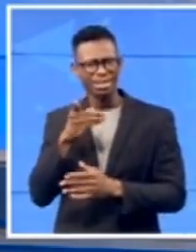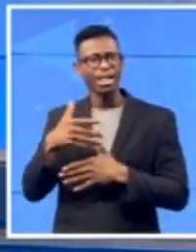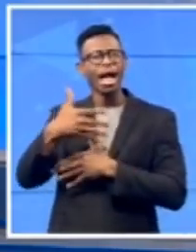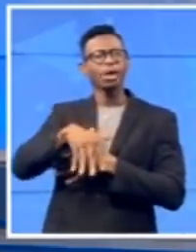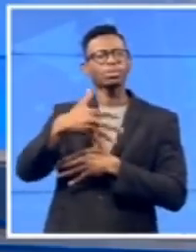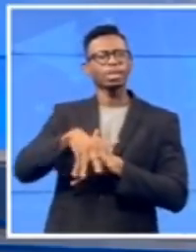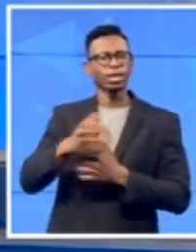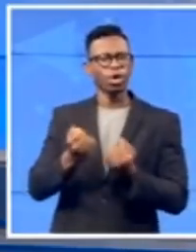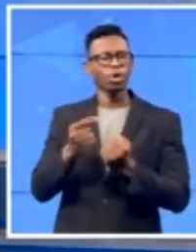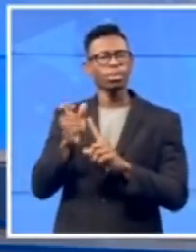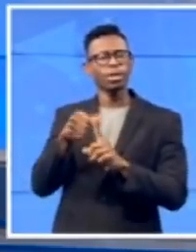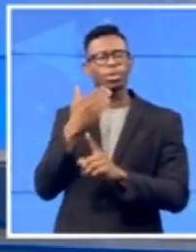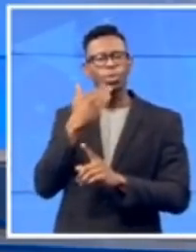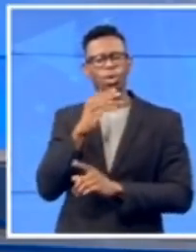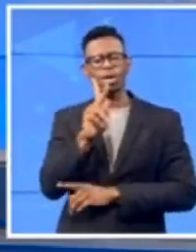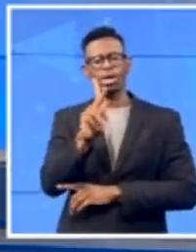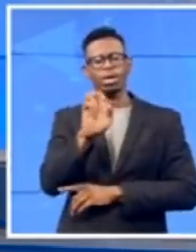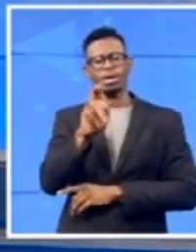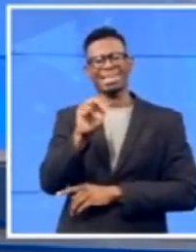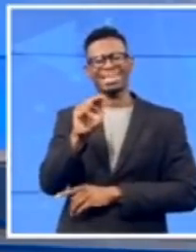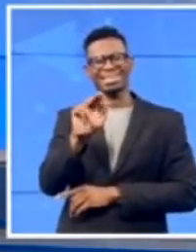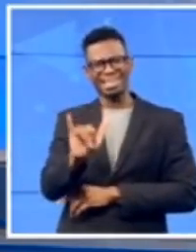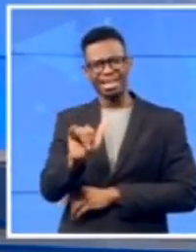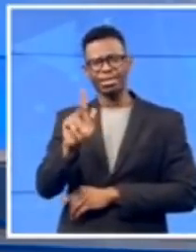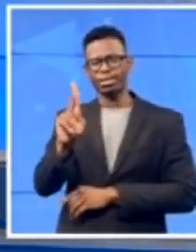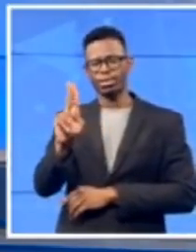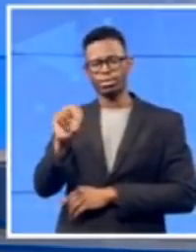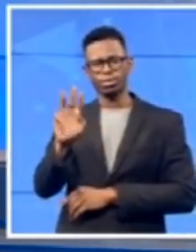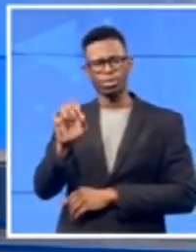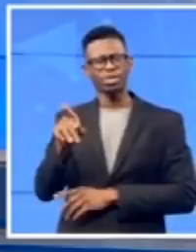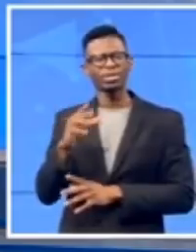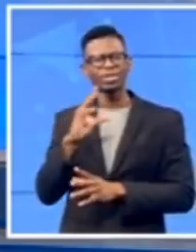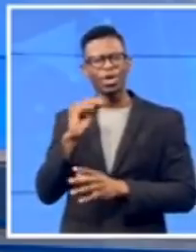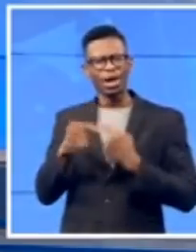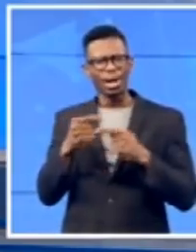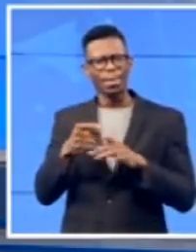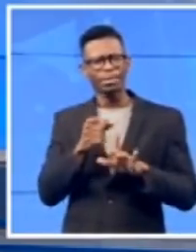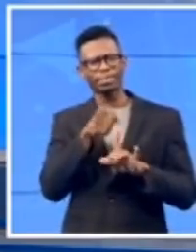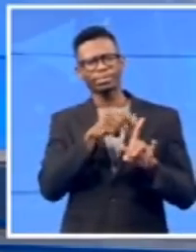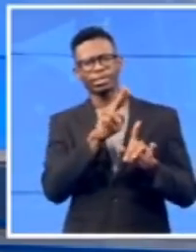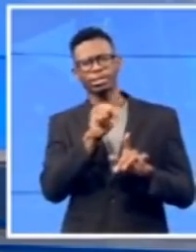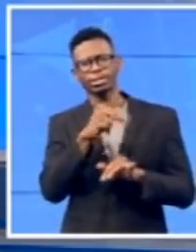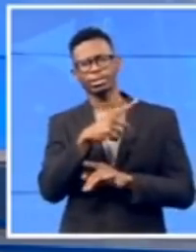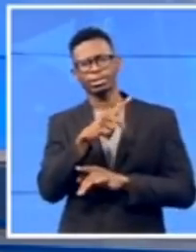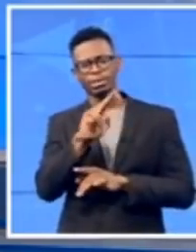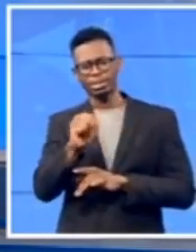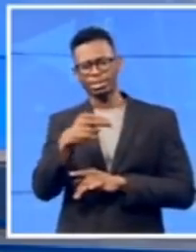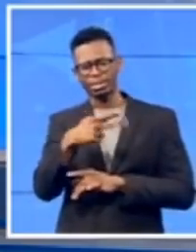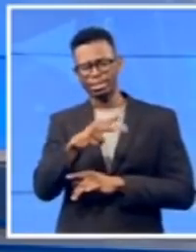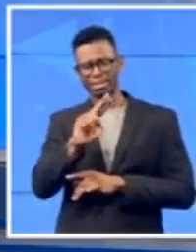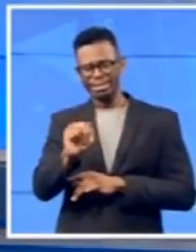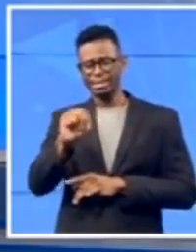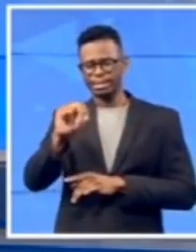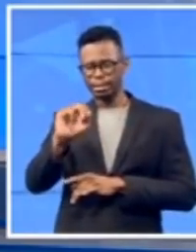about the arrest and court appearance of Ntlandla Lux and also weighing in on